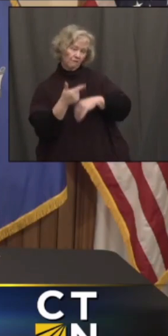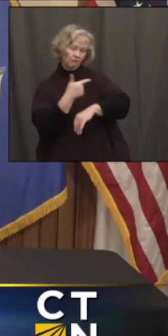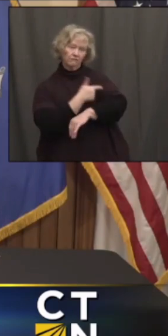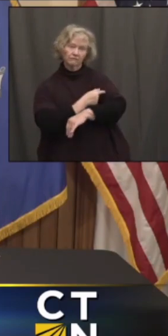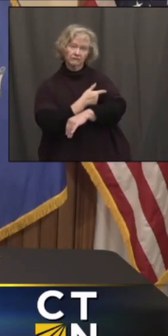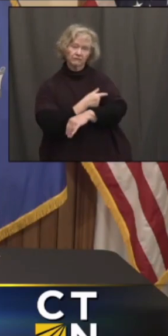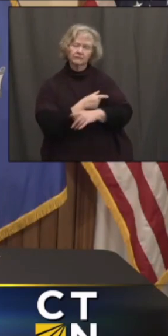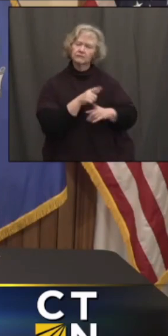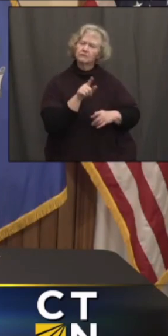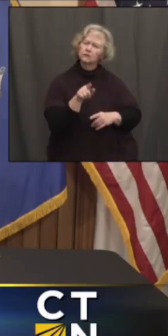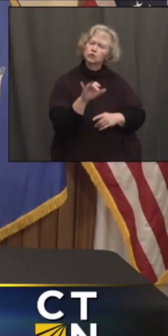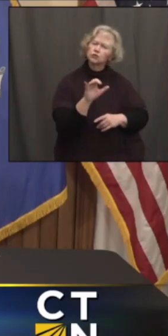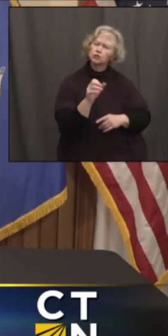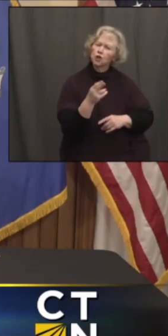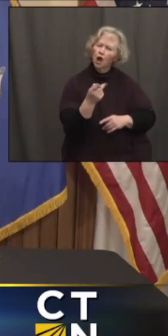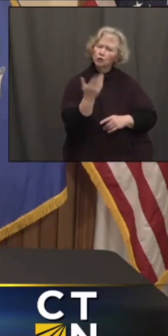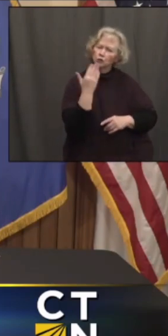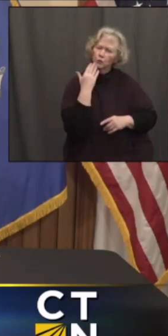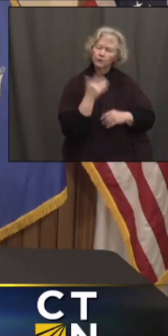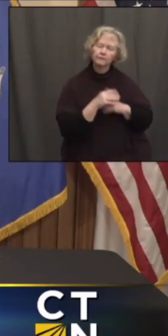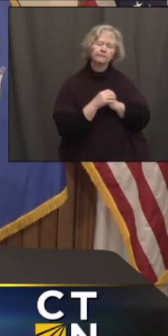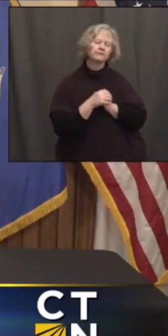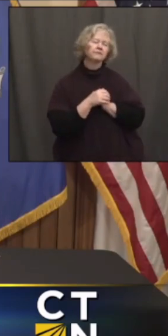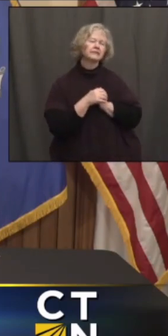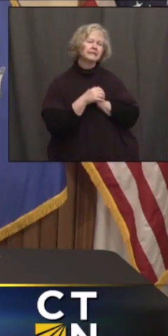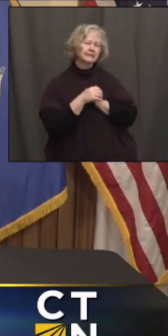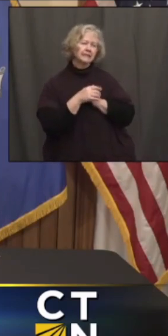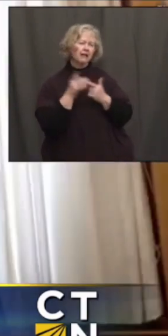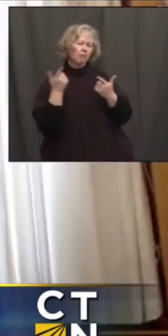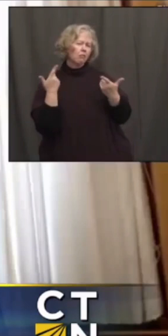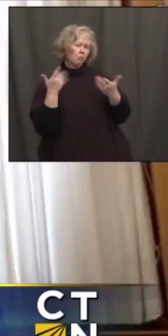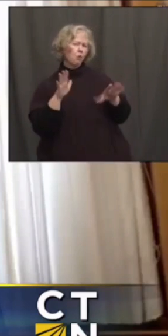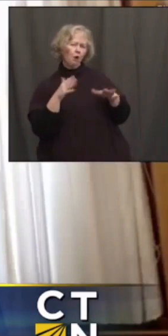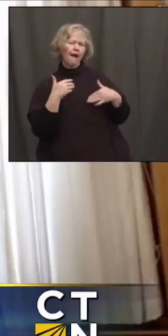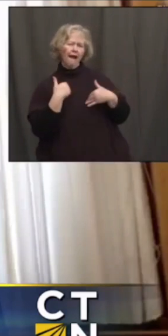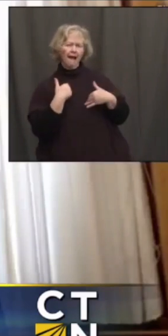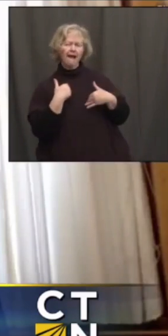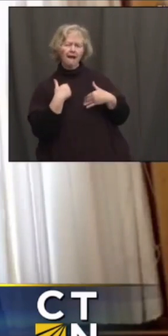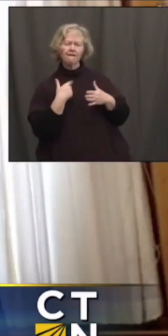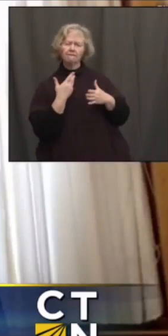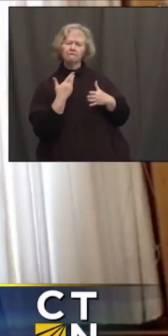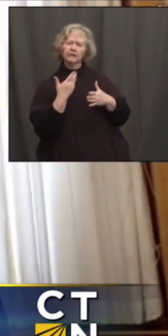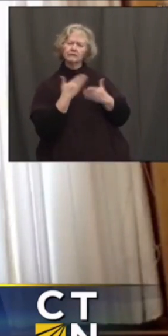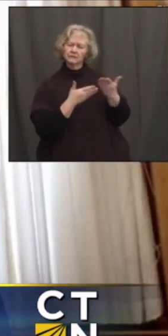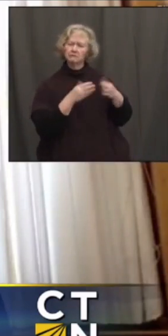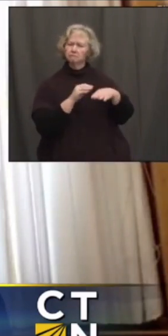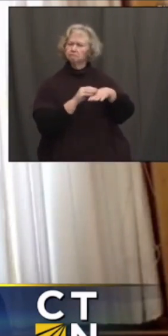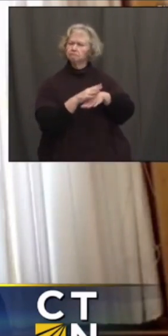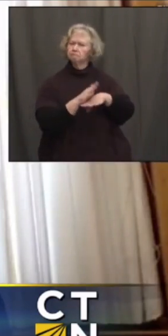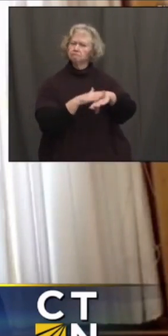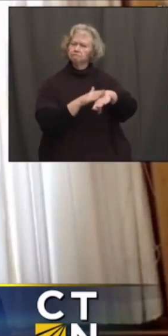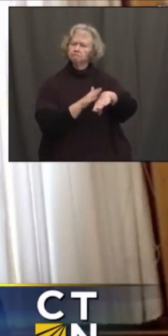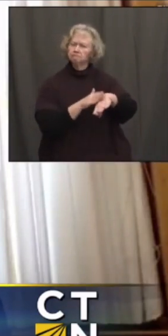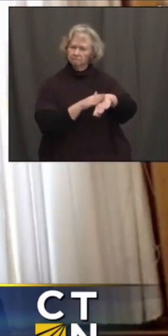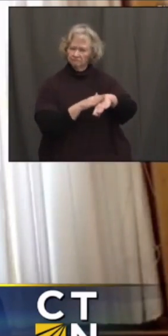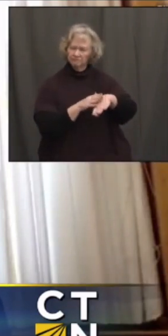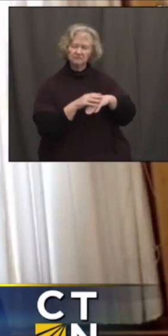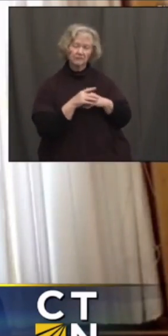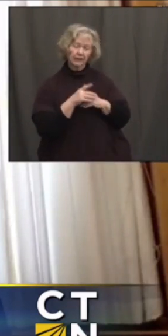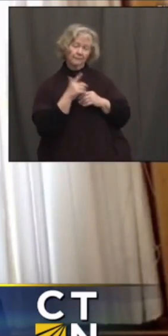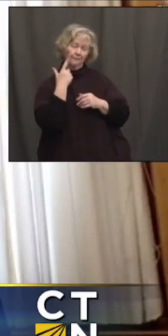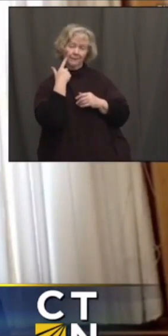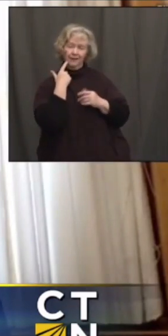You know that, Josh? There's a lot of guidance out already about visitation, and I think given the dramatic decline